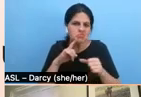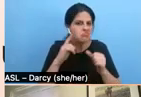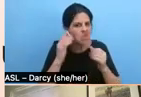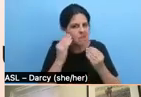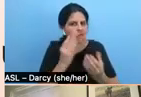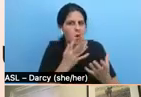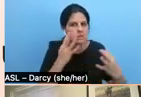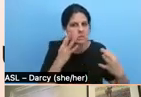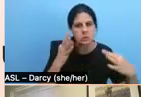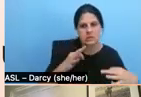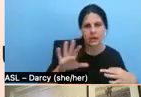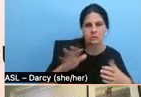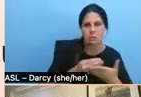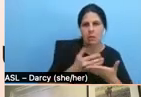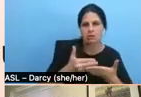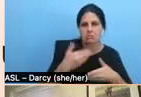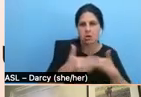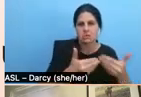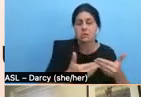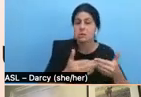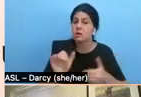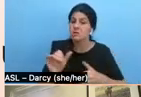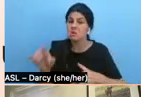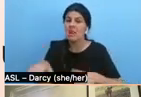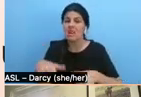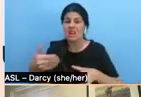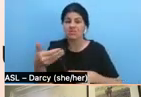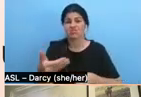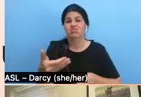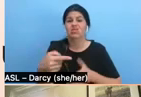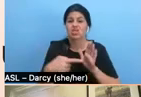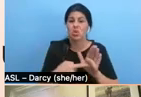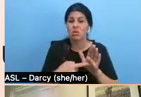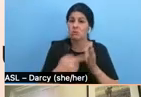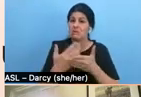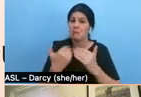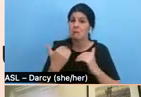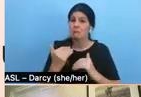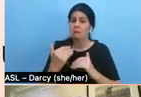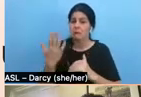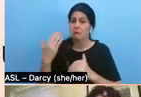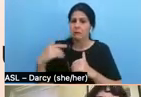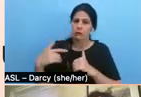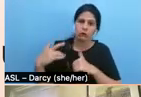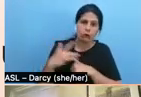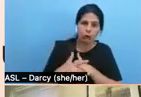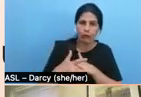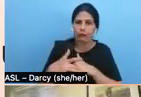It can also introduce restrictions and knowing that upfront is really good because you don't have these like, you know,